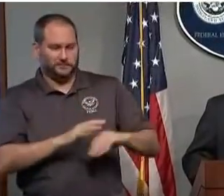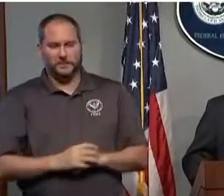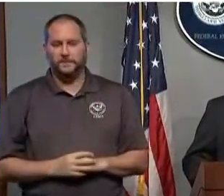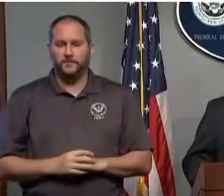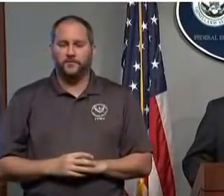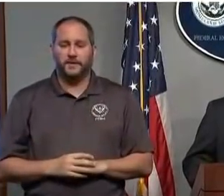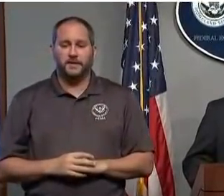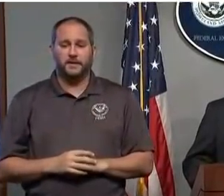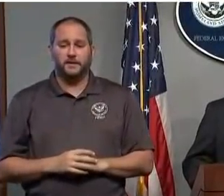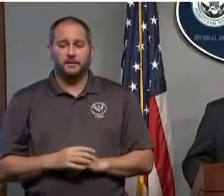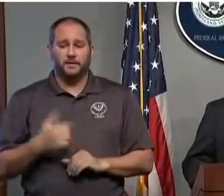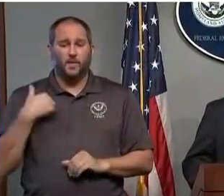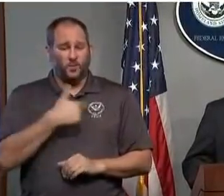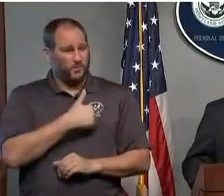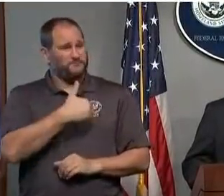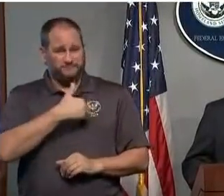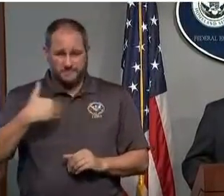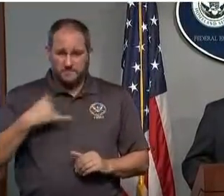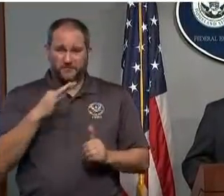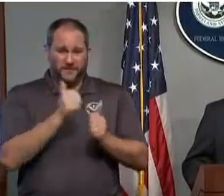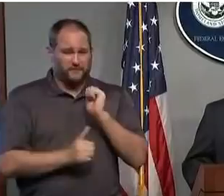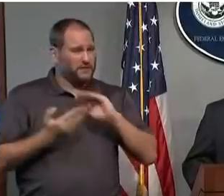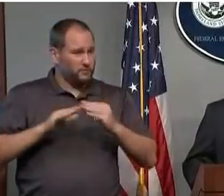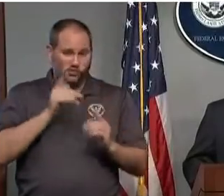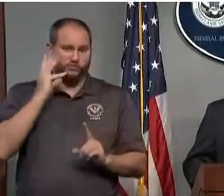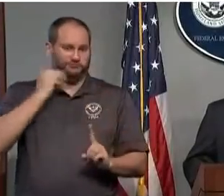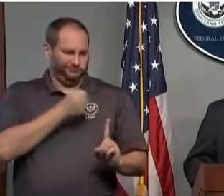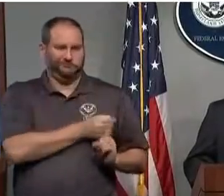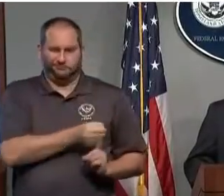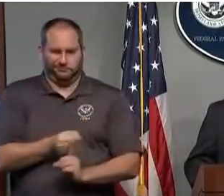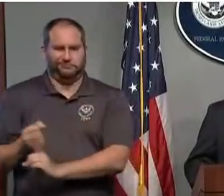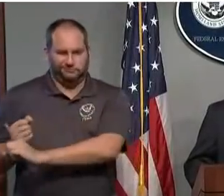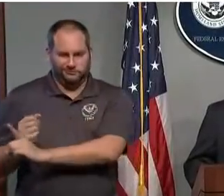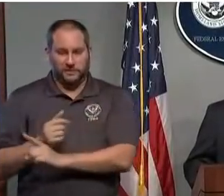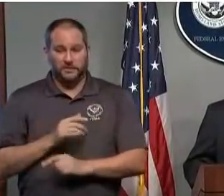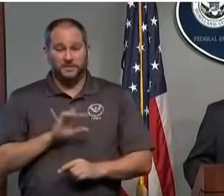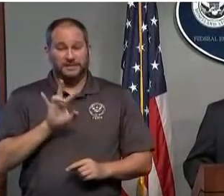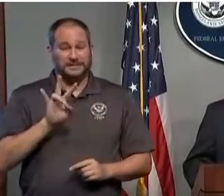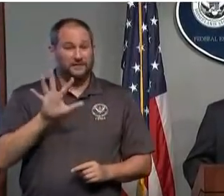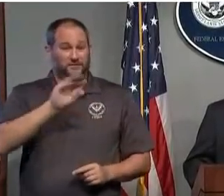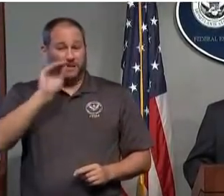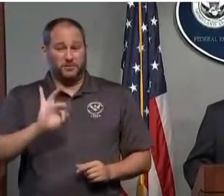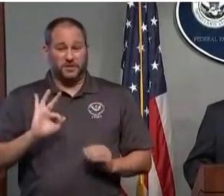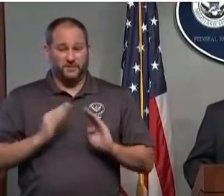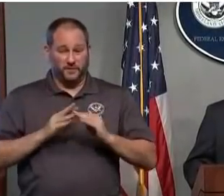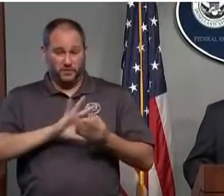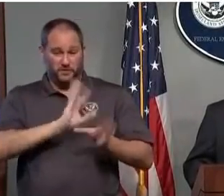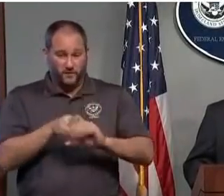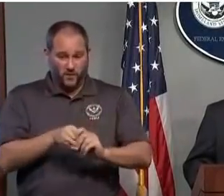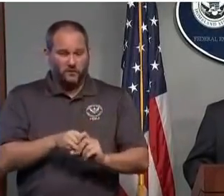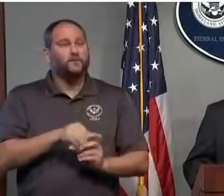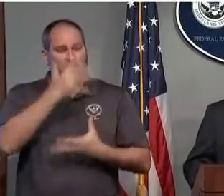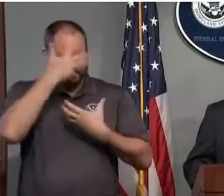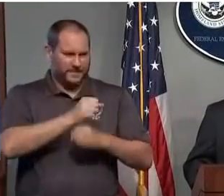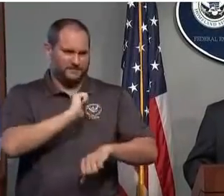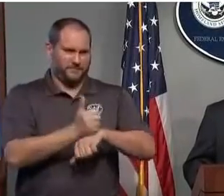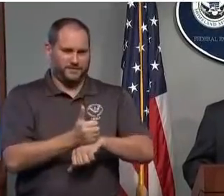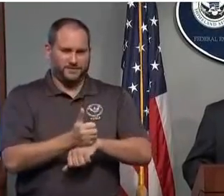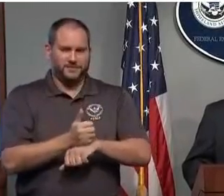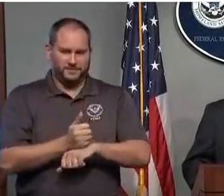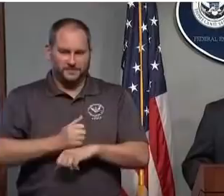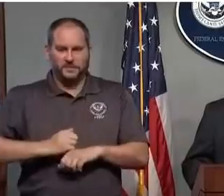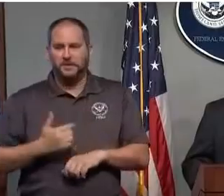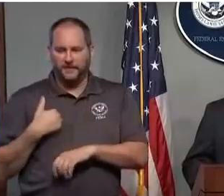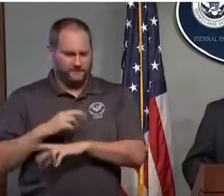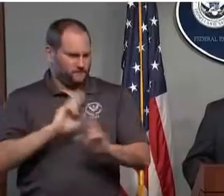every community that's been disaster affected. 75% of our members are faith-based organizations with locations in each community across the nation.